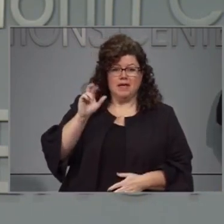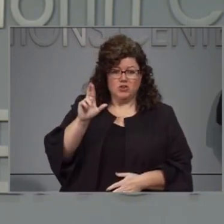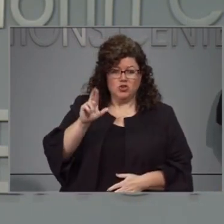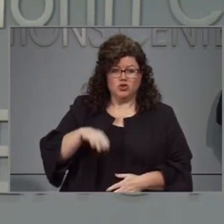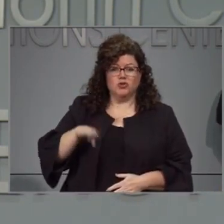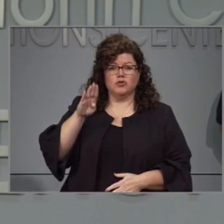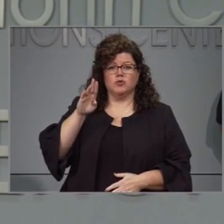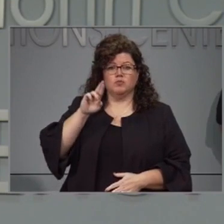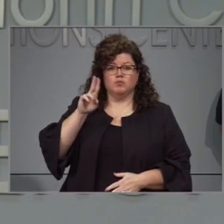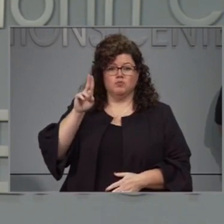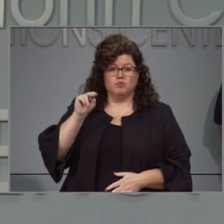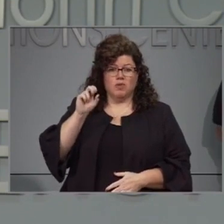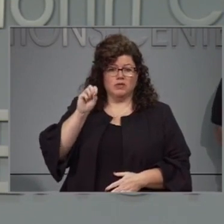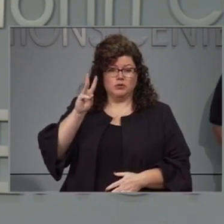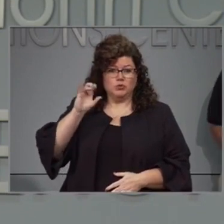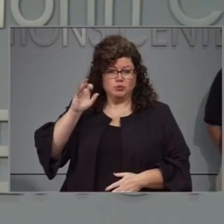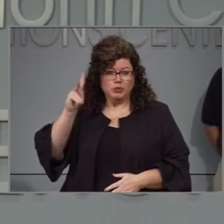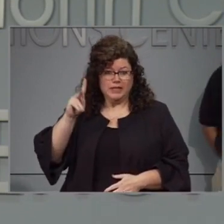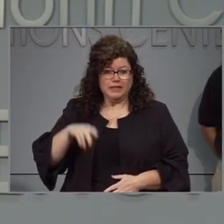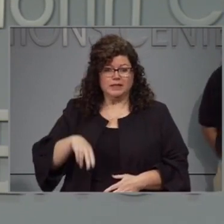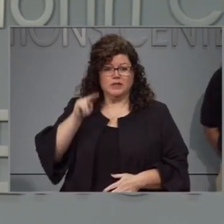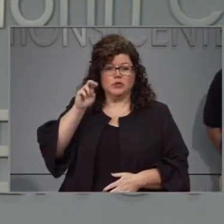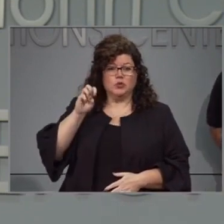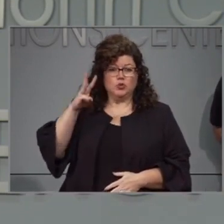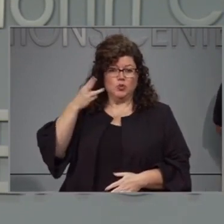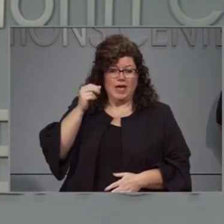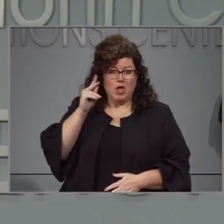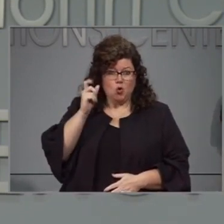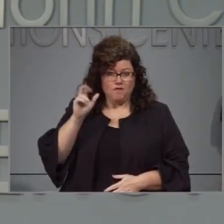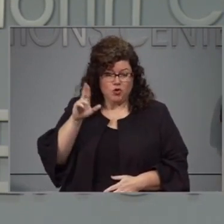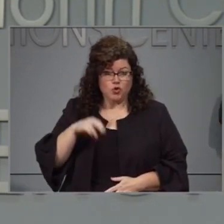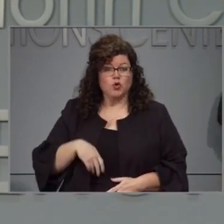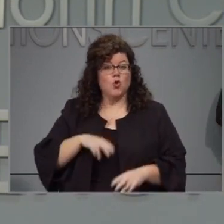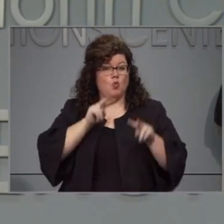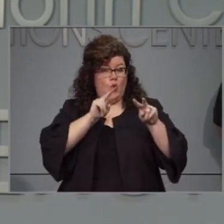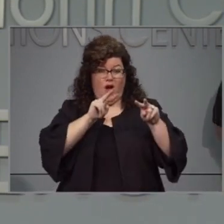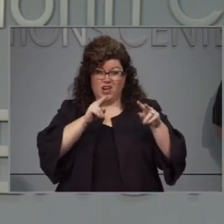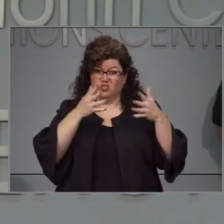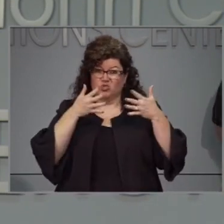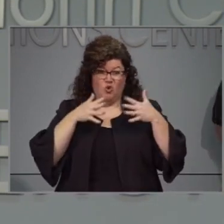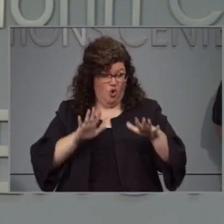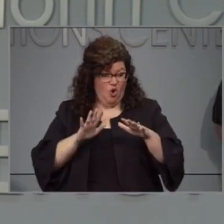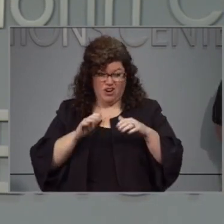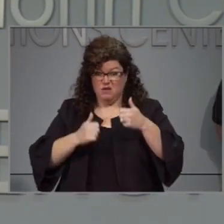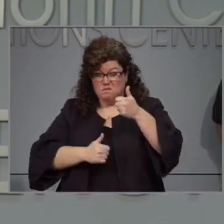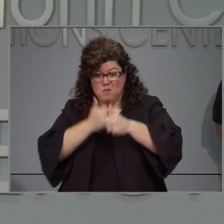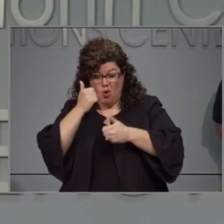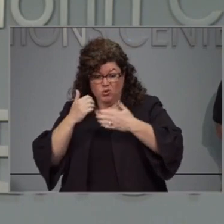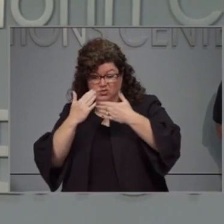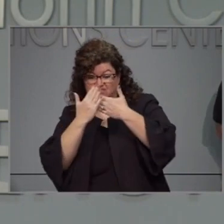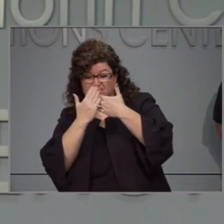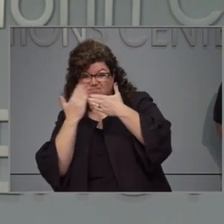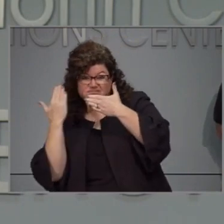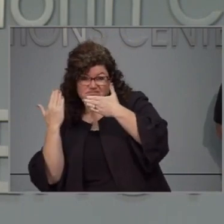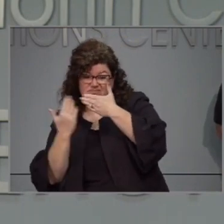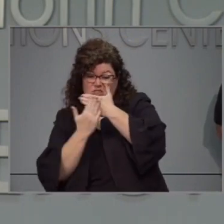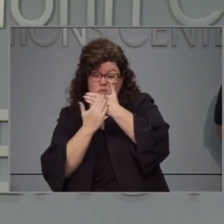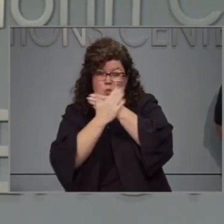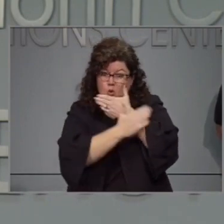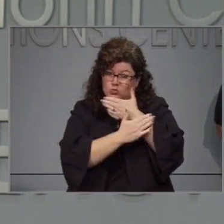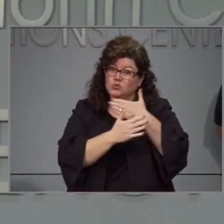Hanover. Tropical storm warnings and watches have been issued for much of eastern and central North Carolina.